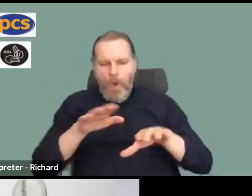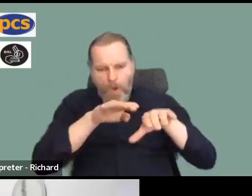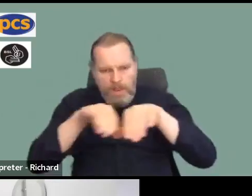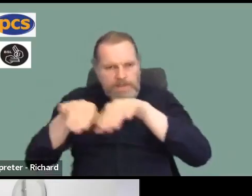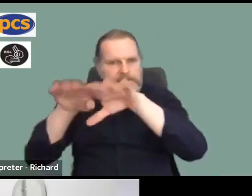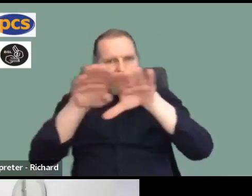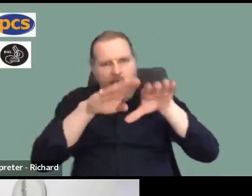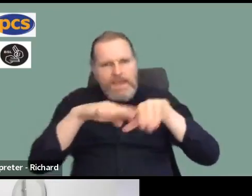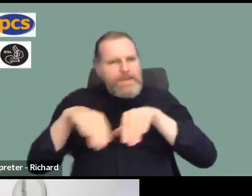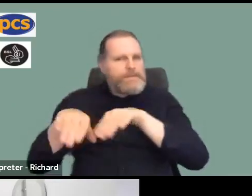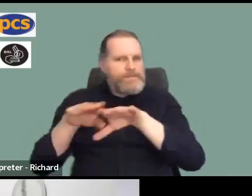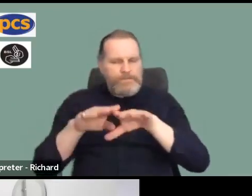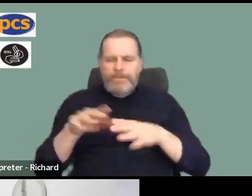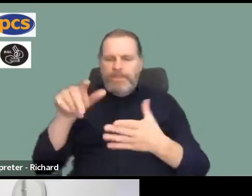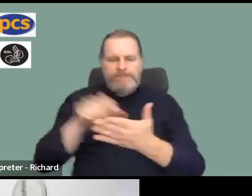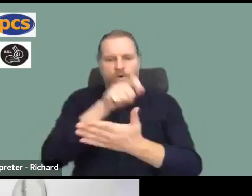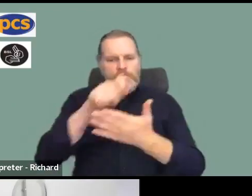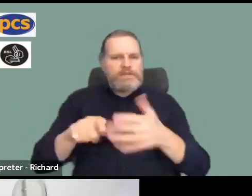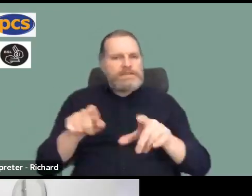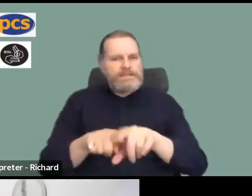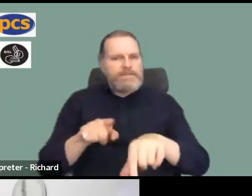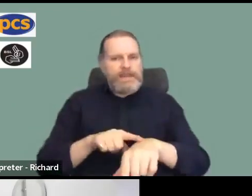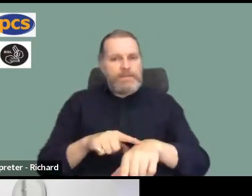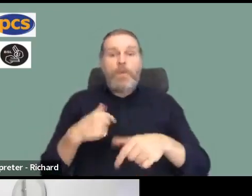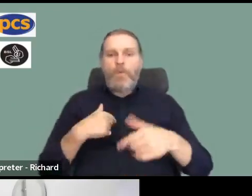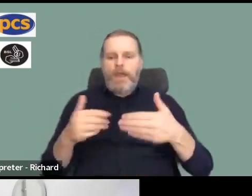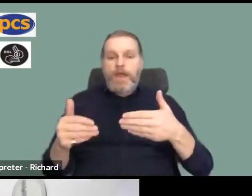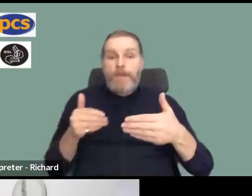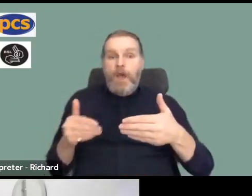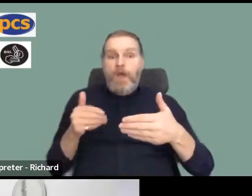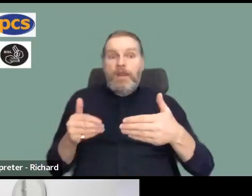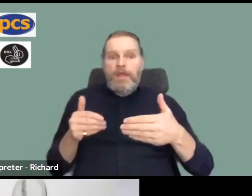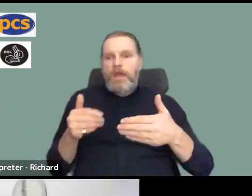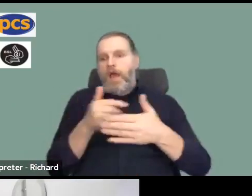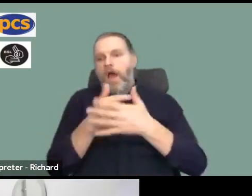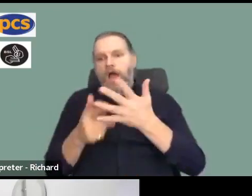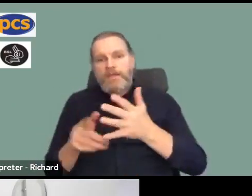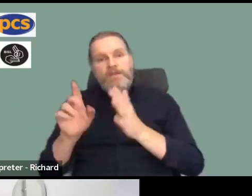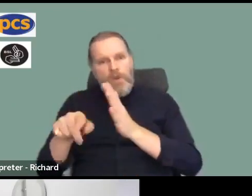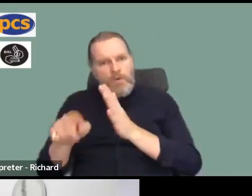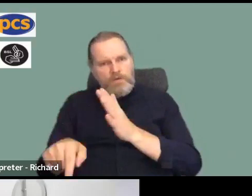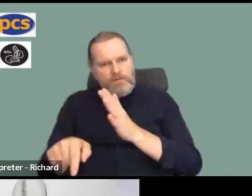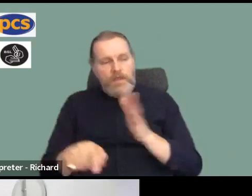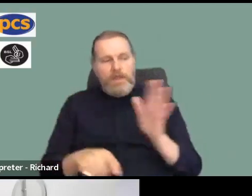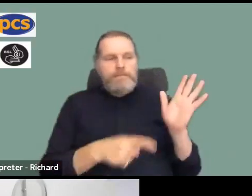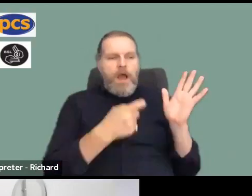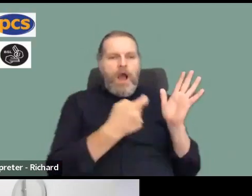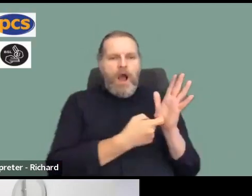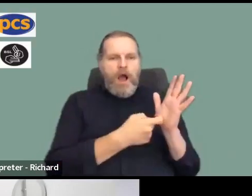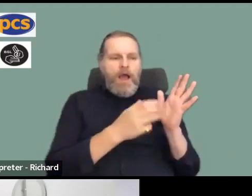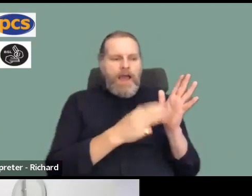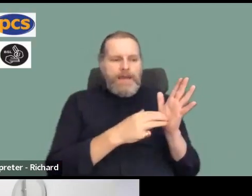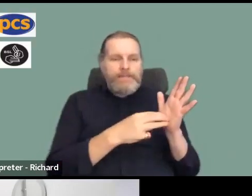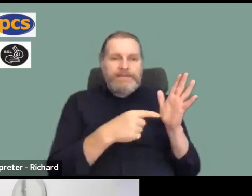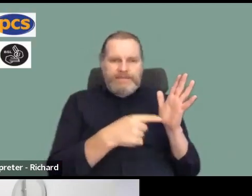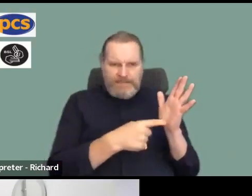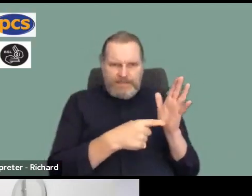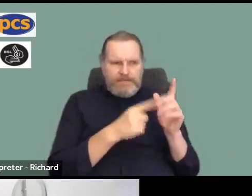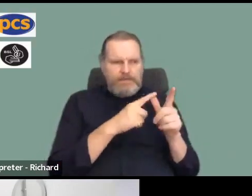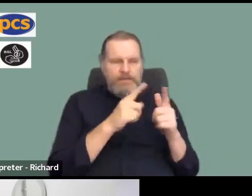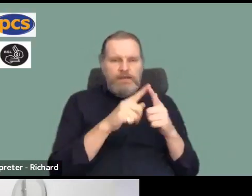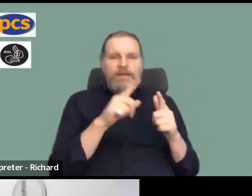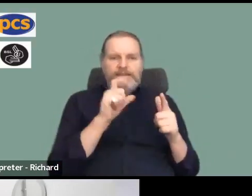same time frame, if not a bit before some of the others. The people who are ahead of us, the RMT, the CWU, the